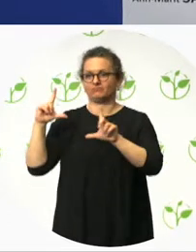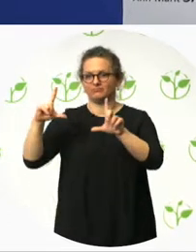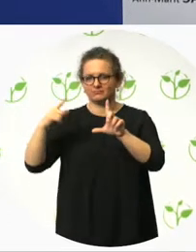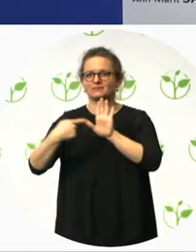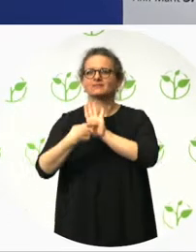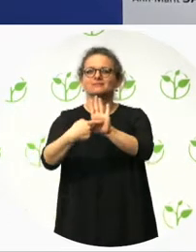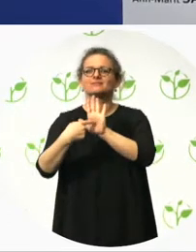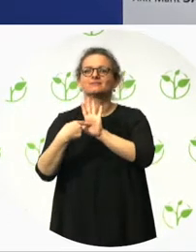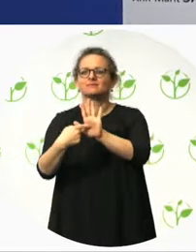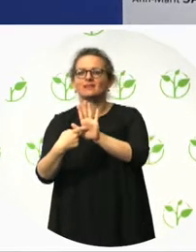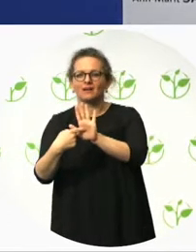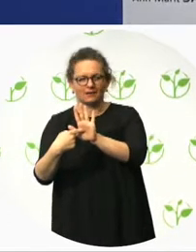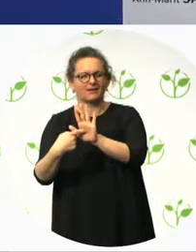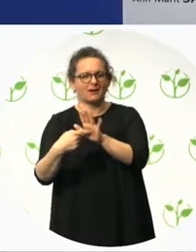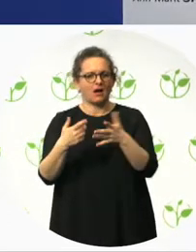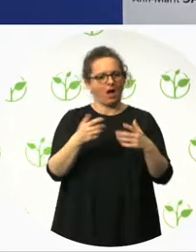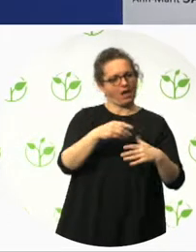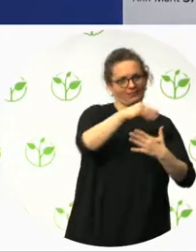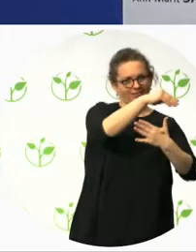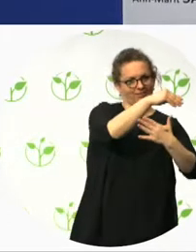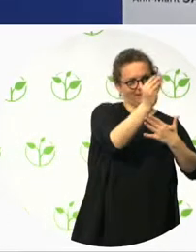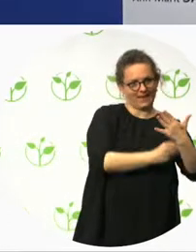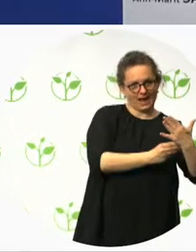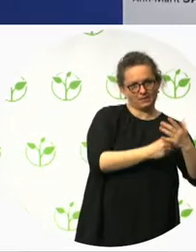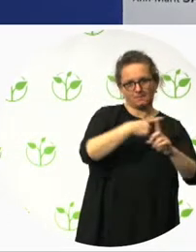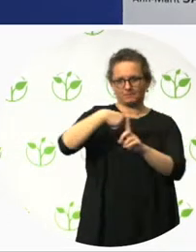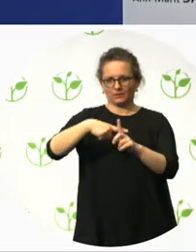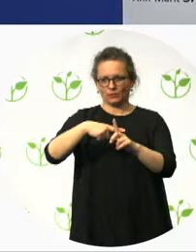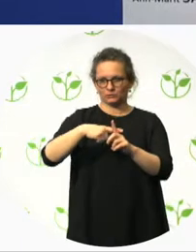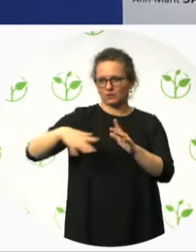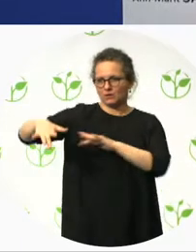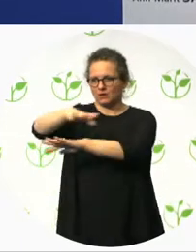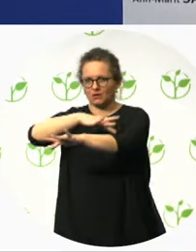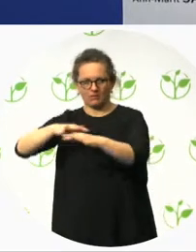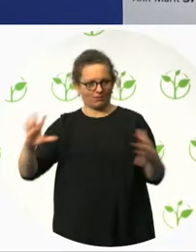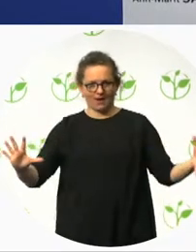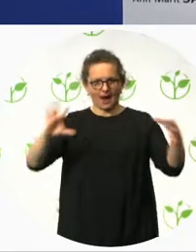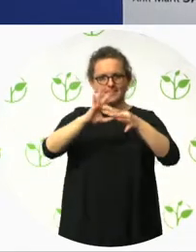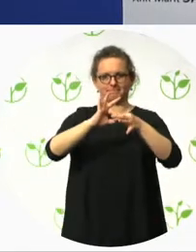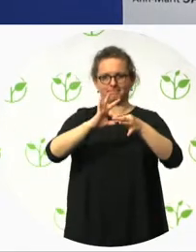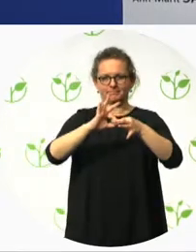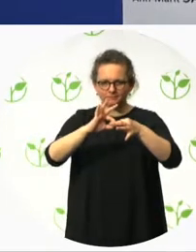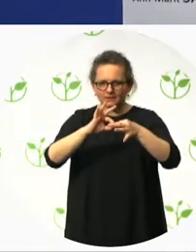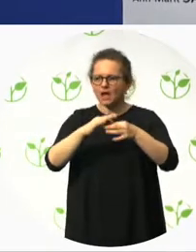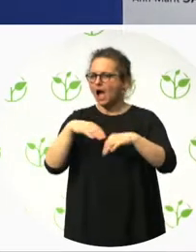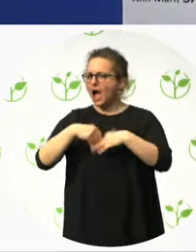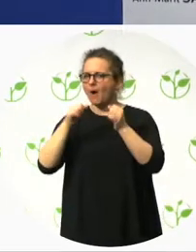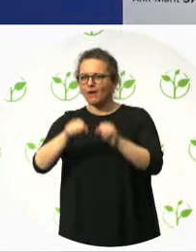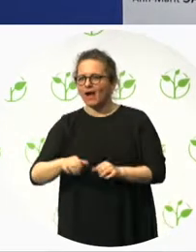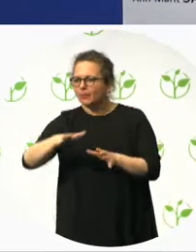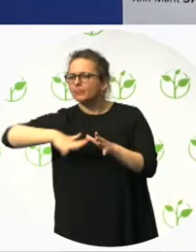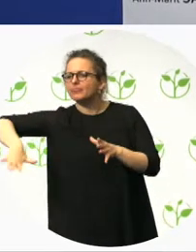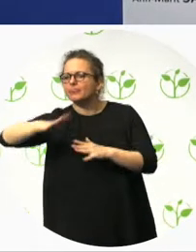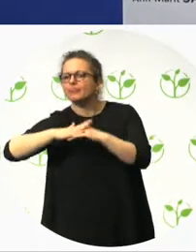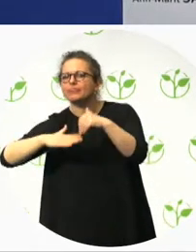Look specifically at homes, which is critical, but also looking at a whole area of dementia, which is a huge area.